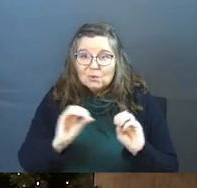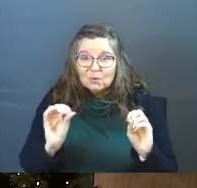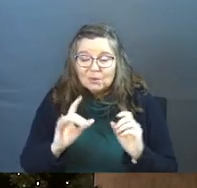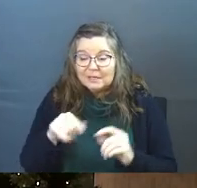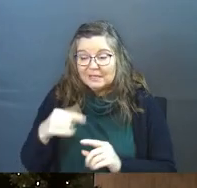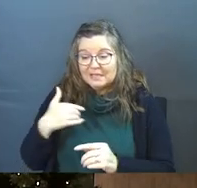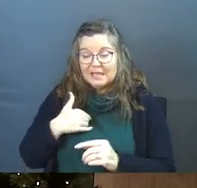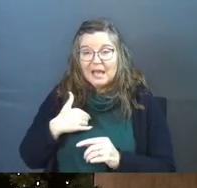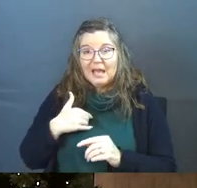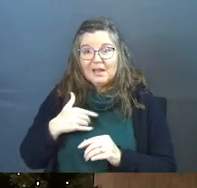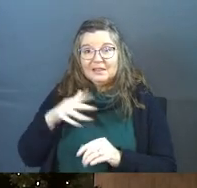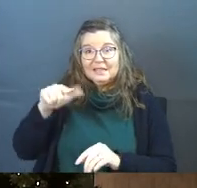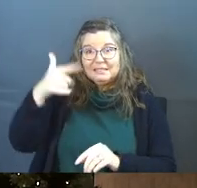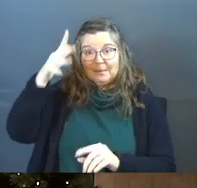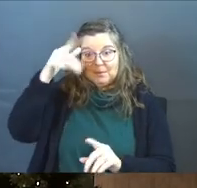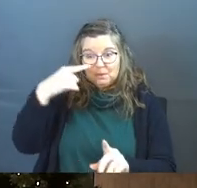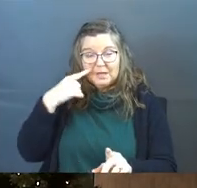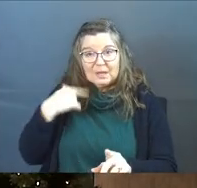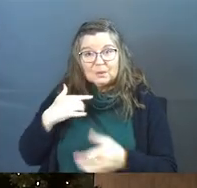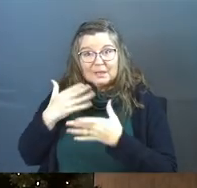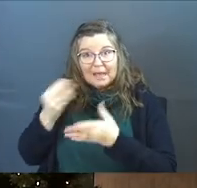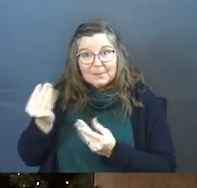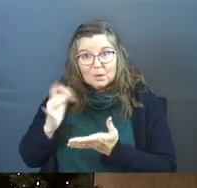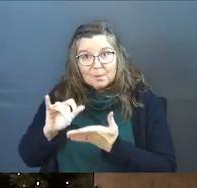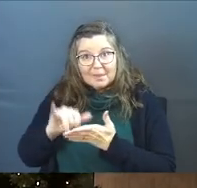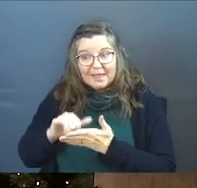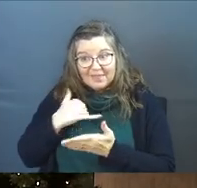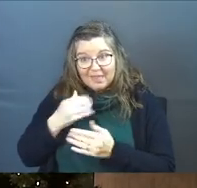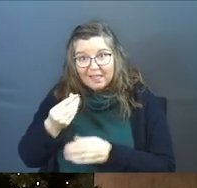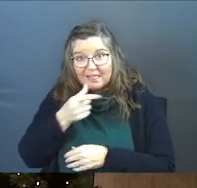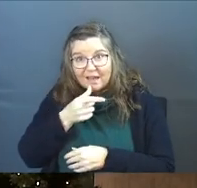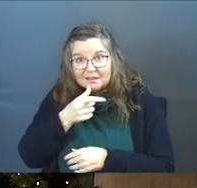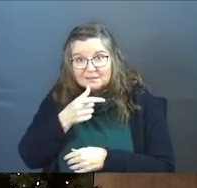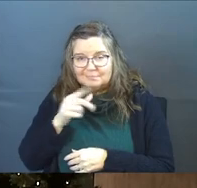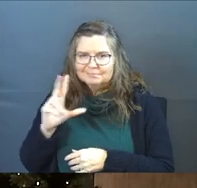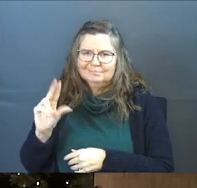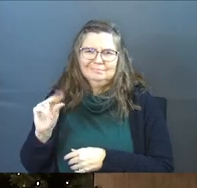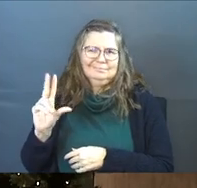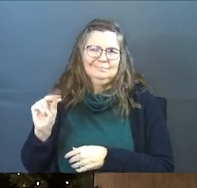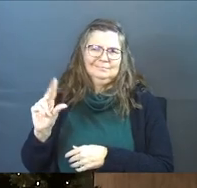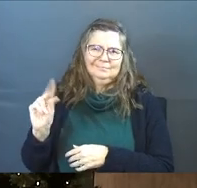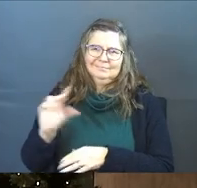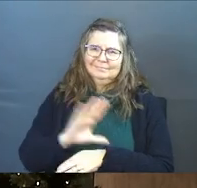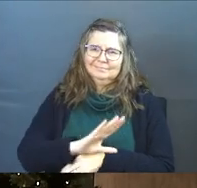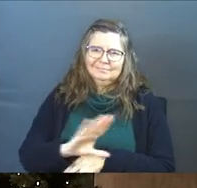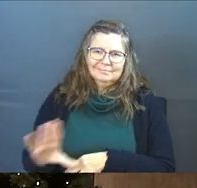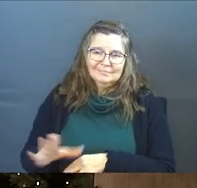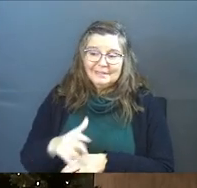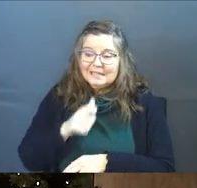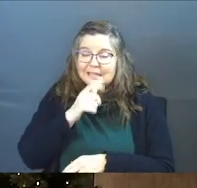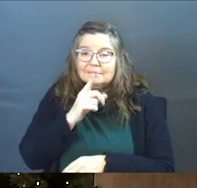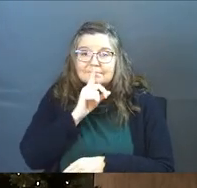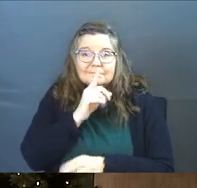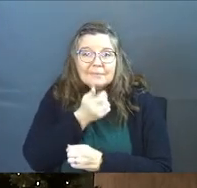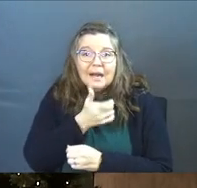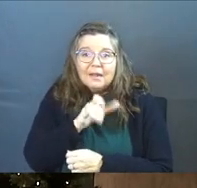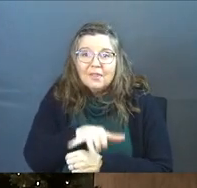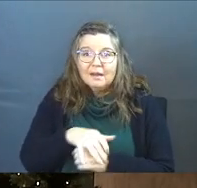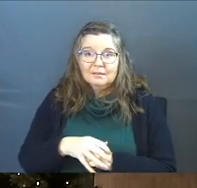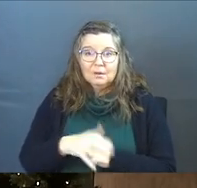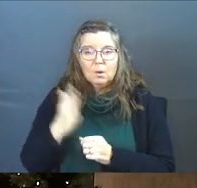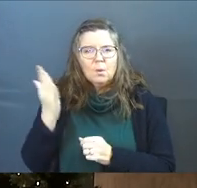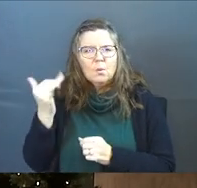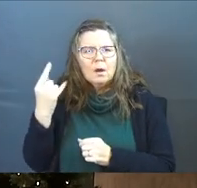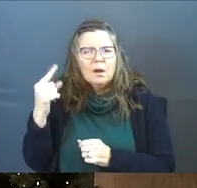at all. He's got that stepdad thing. You think he was going to let me know about that in that lunch? Heck no. He didn't tell me any of that.